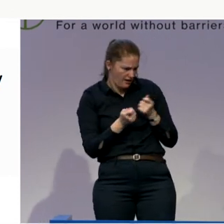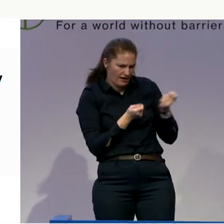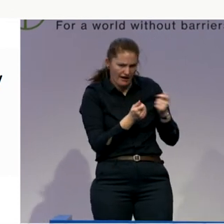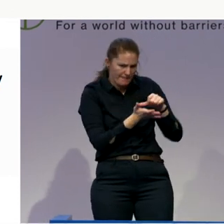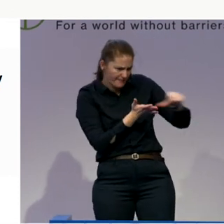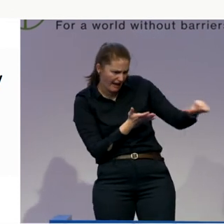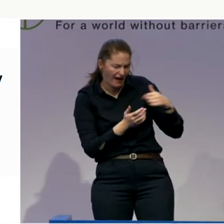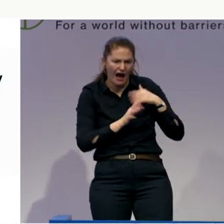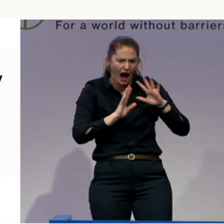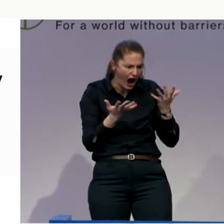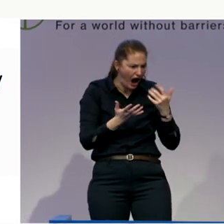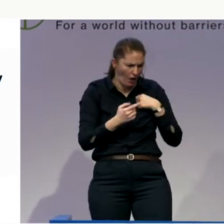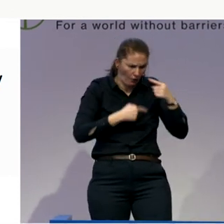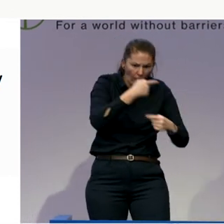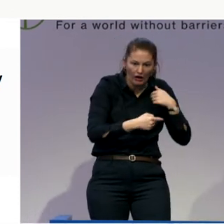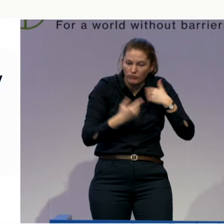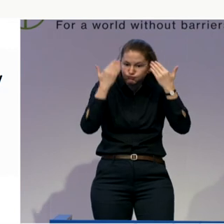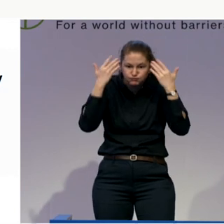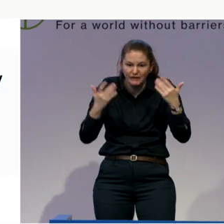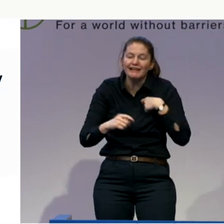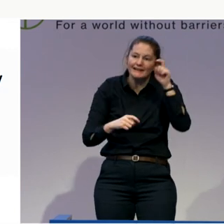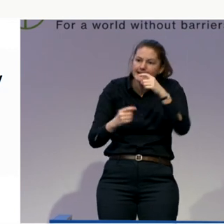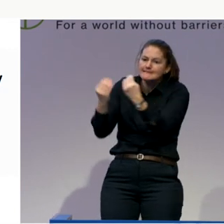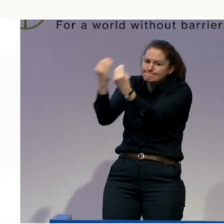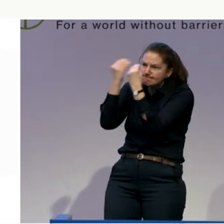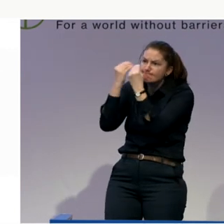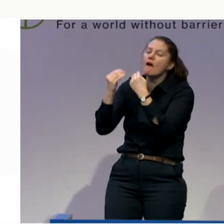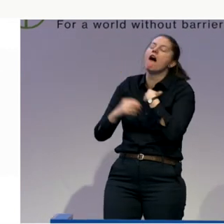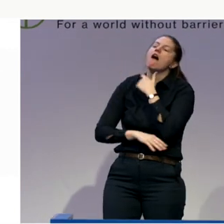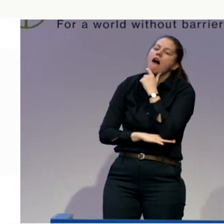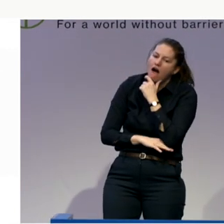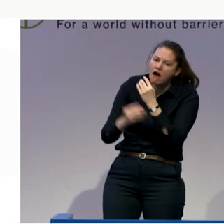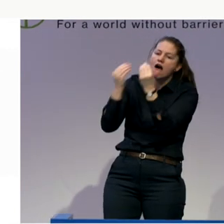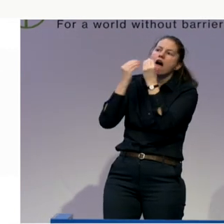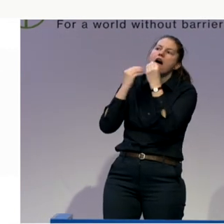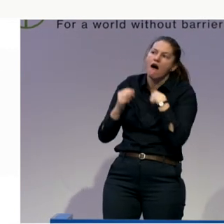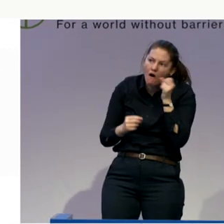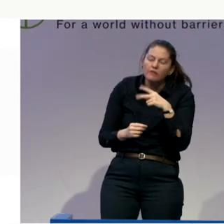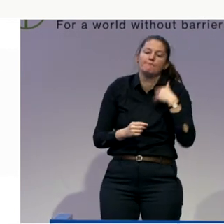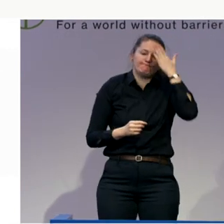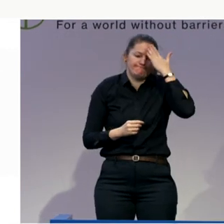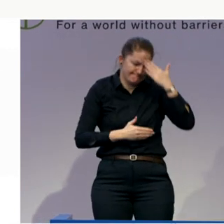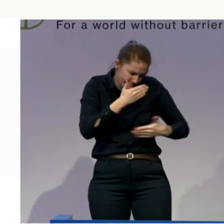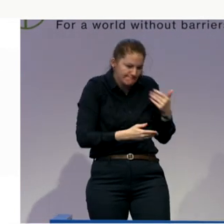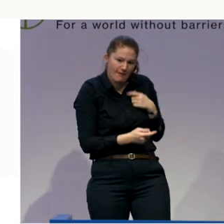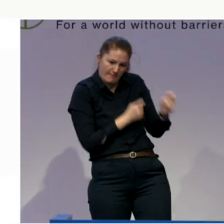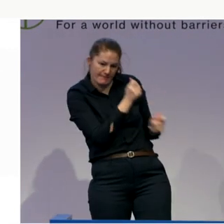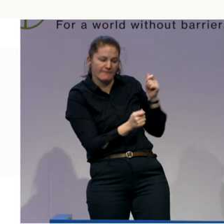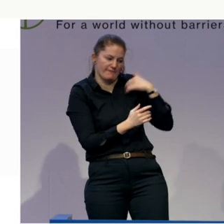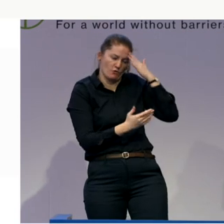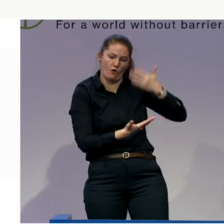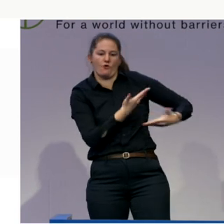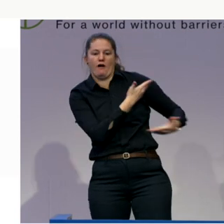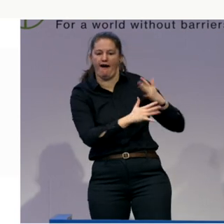and support. Training. In Britain, I use that word correctly, the